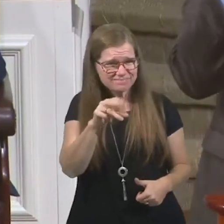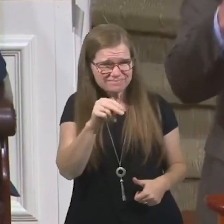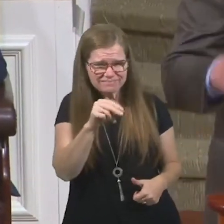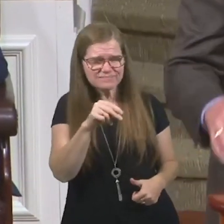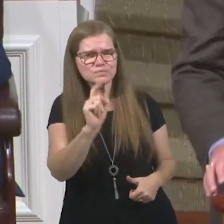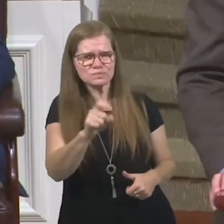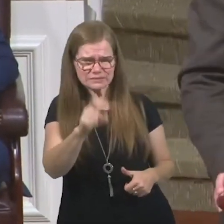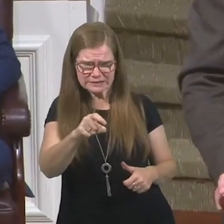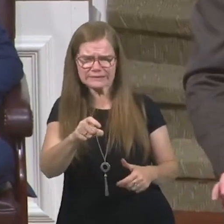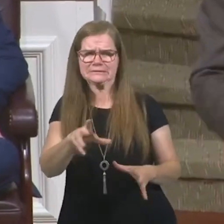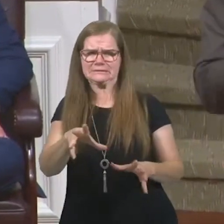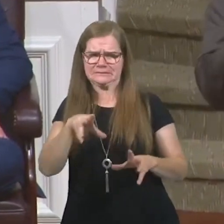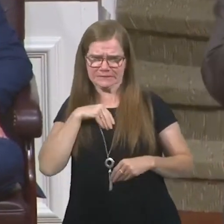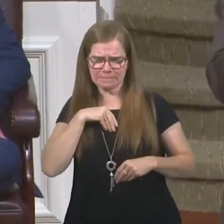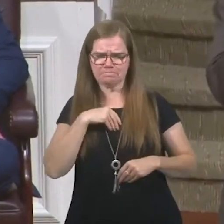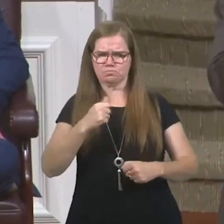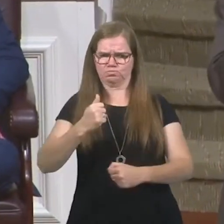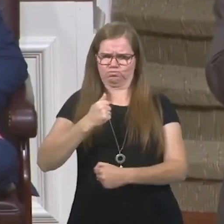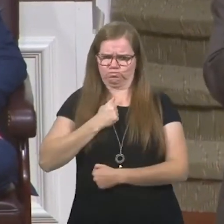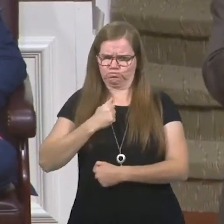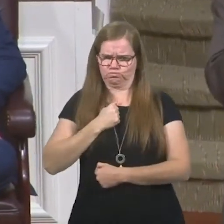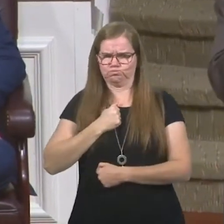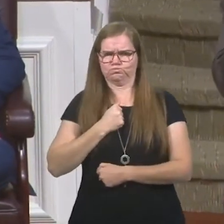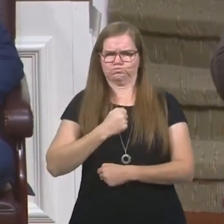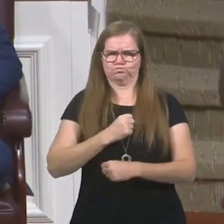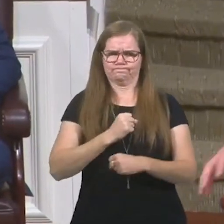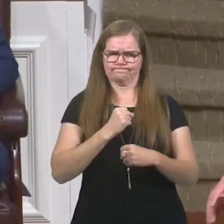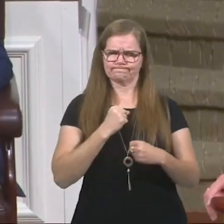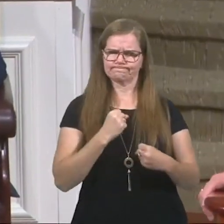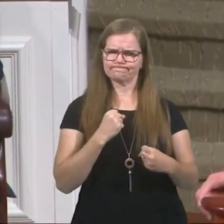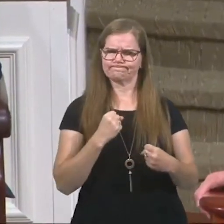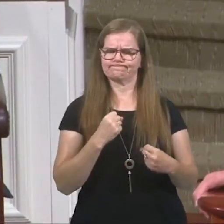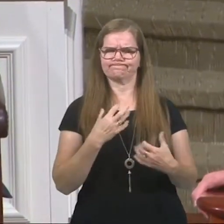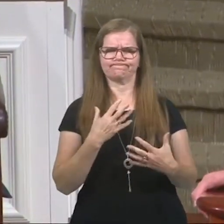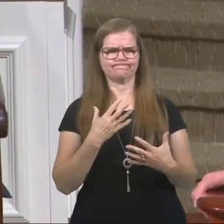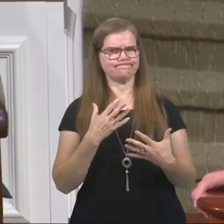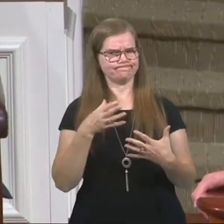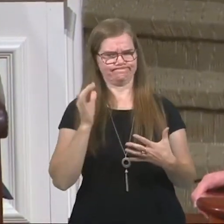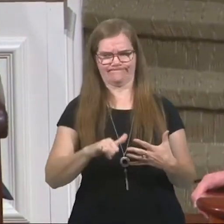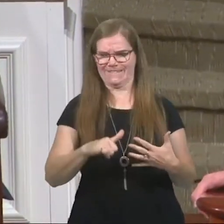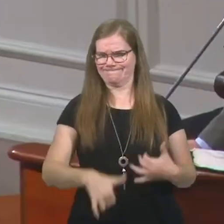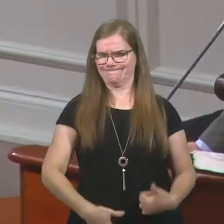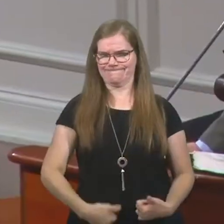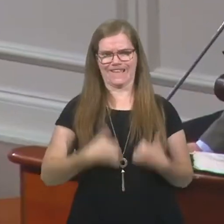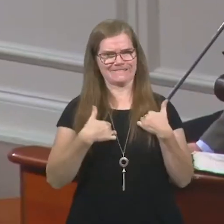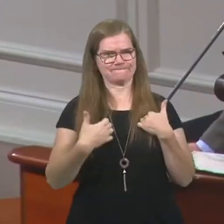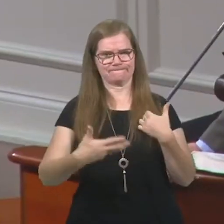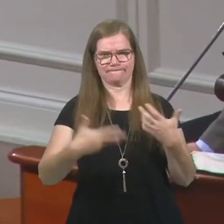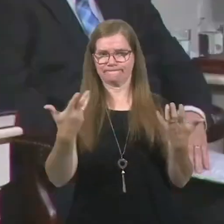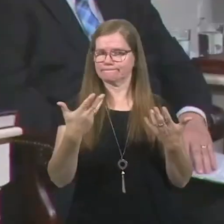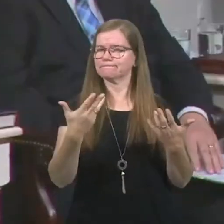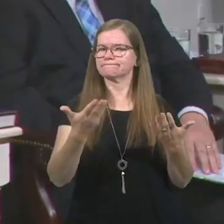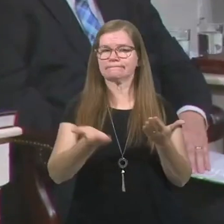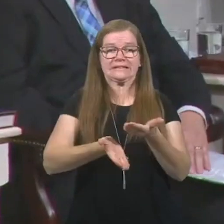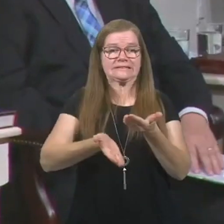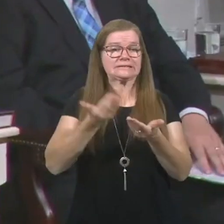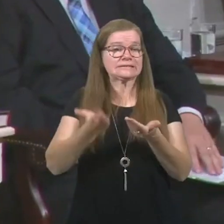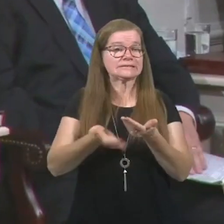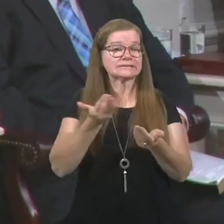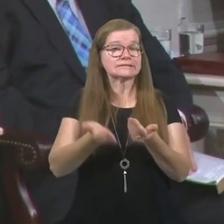you need to take on a warfare mentality to understand that it goes with the territory. It is much easier